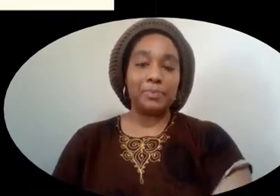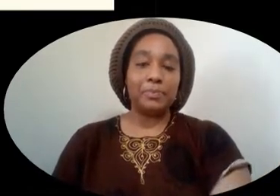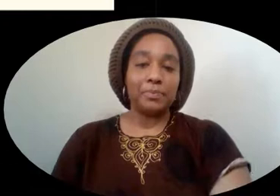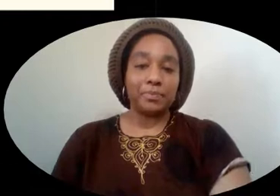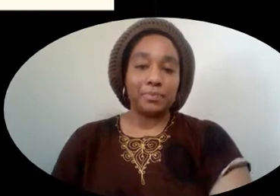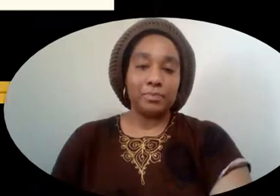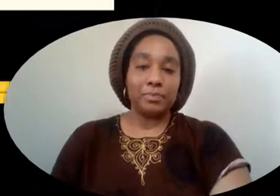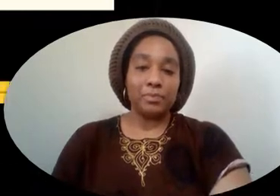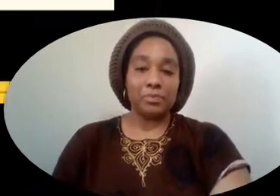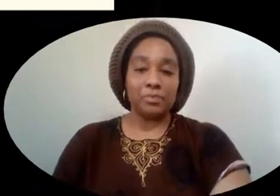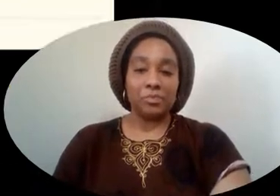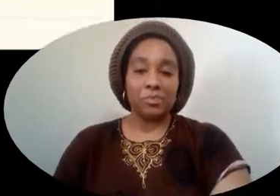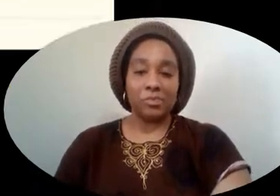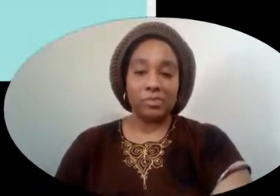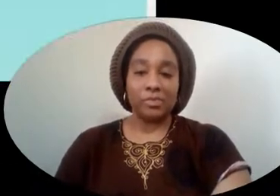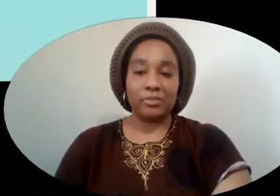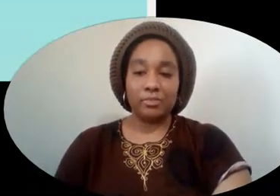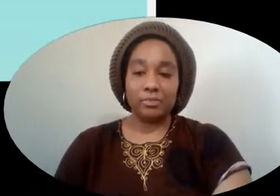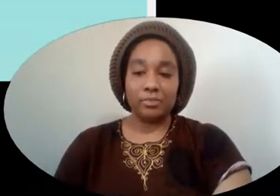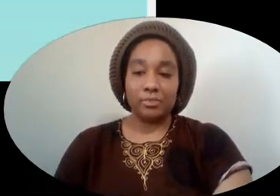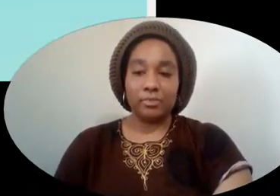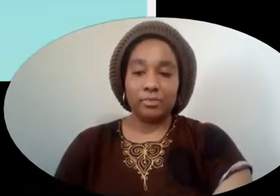cie notifications did today?